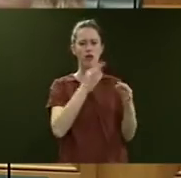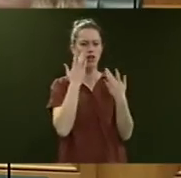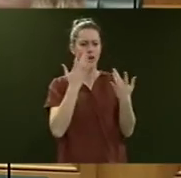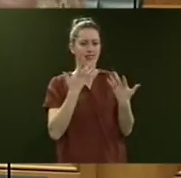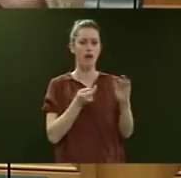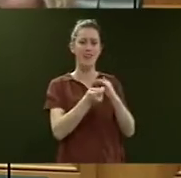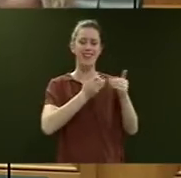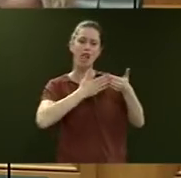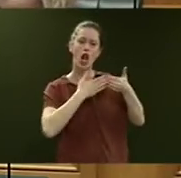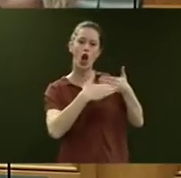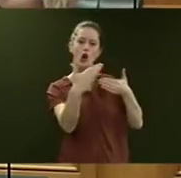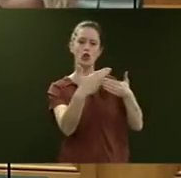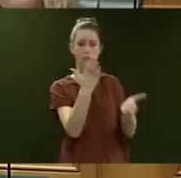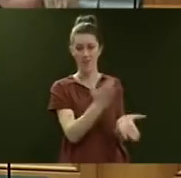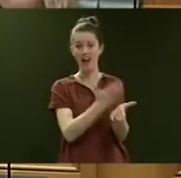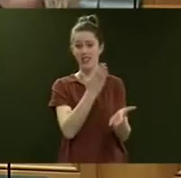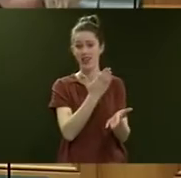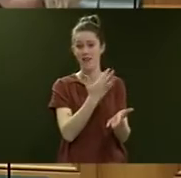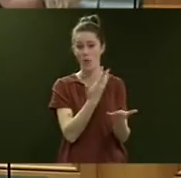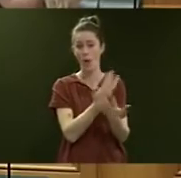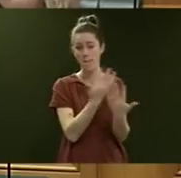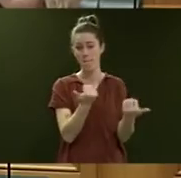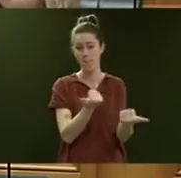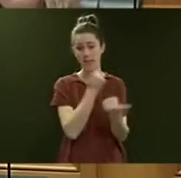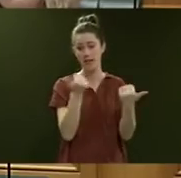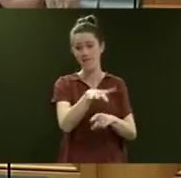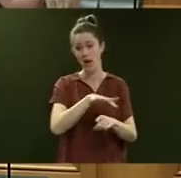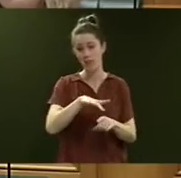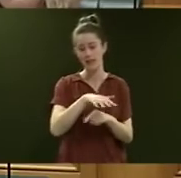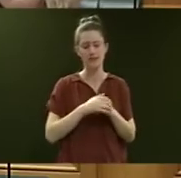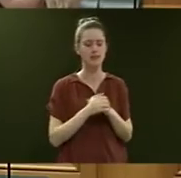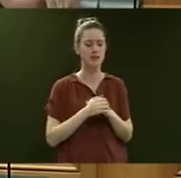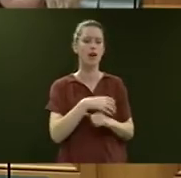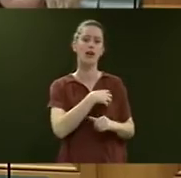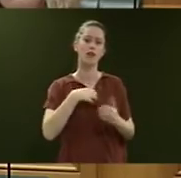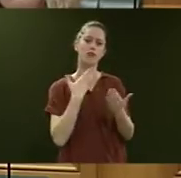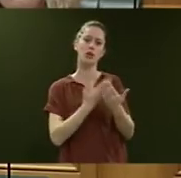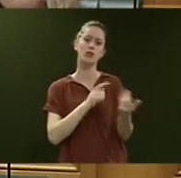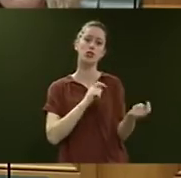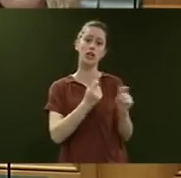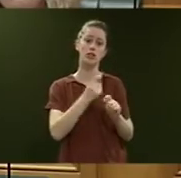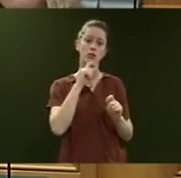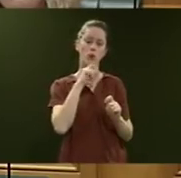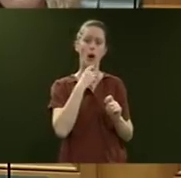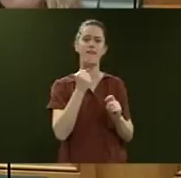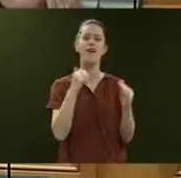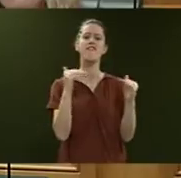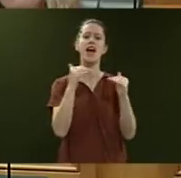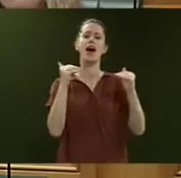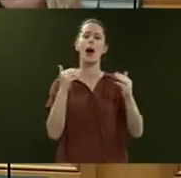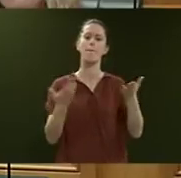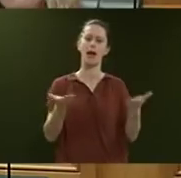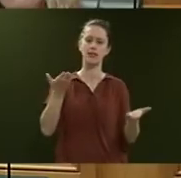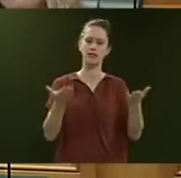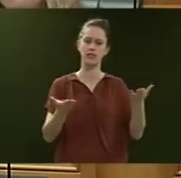is now a long-term reality for many, many families. The government is proposing changes that will strike a fairer balance